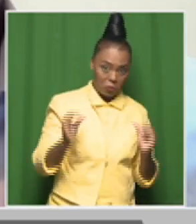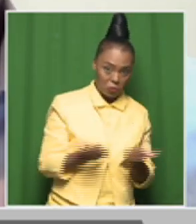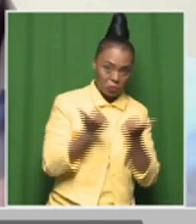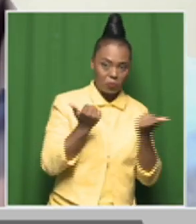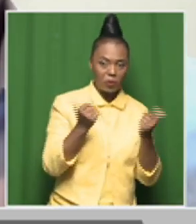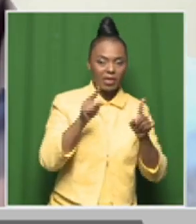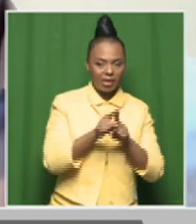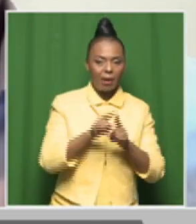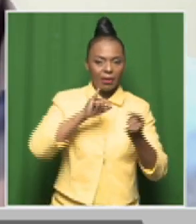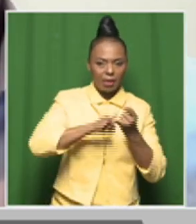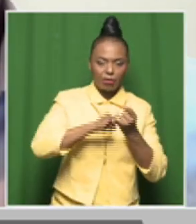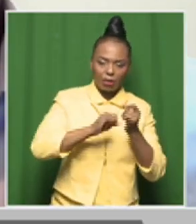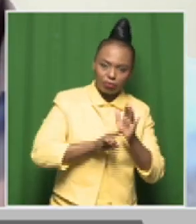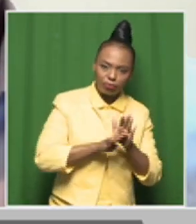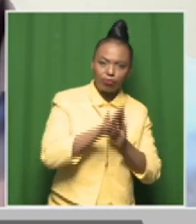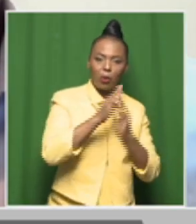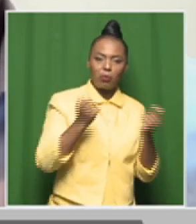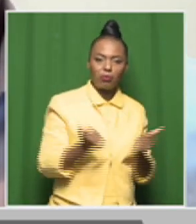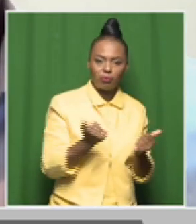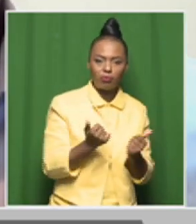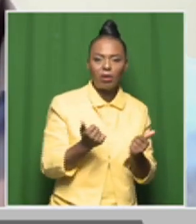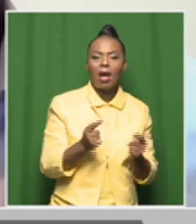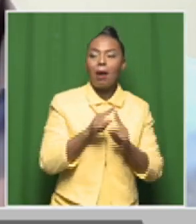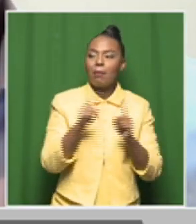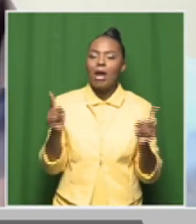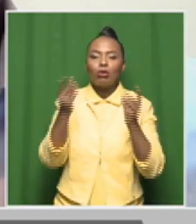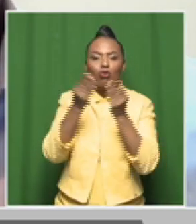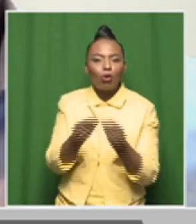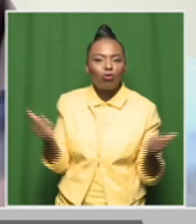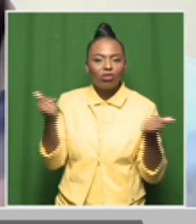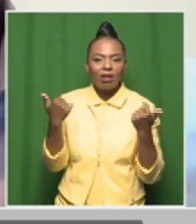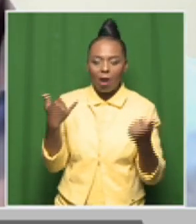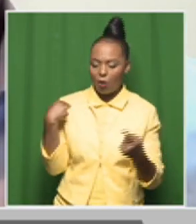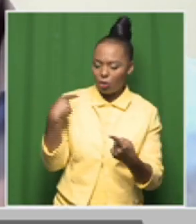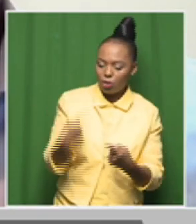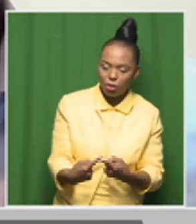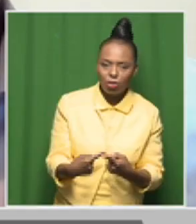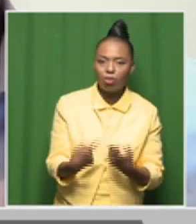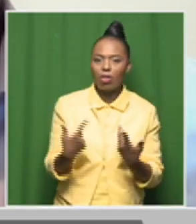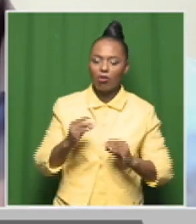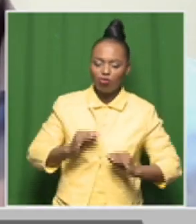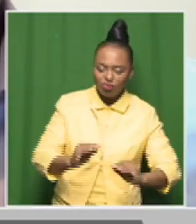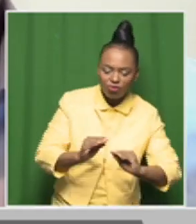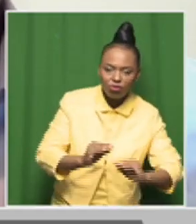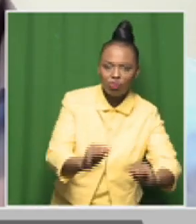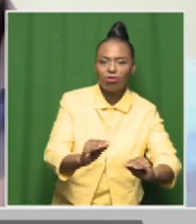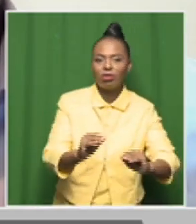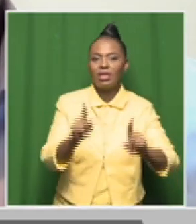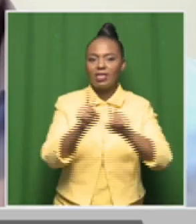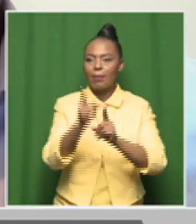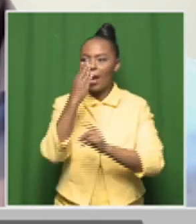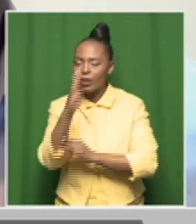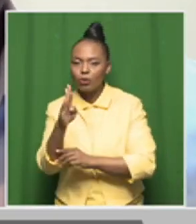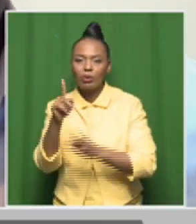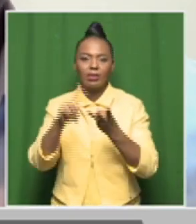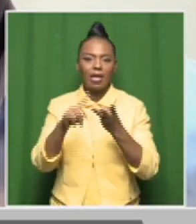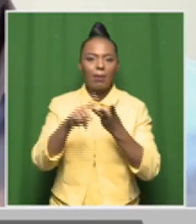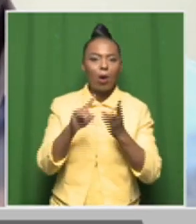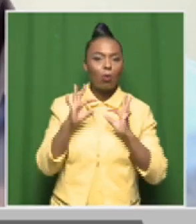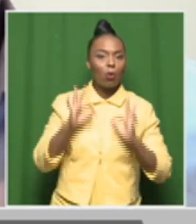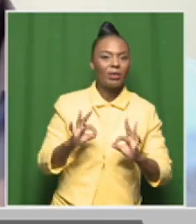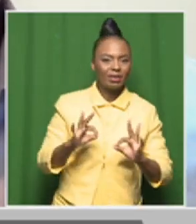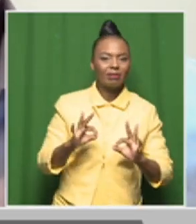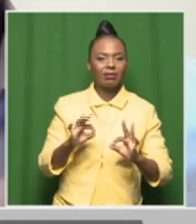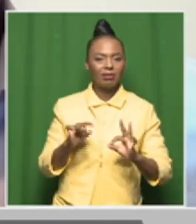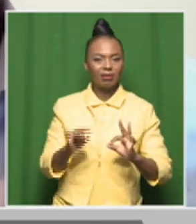well. And so, when we're looking at some of the solutions to date, in terms of teaching practices, even just the attitudes and the competence of